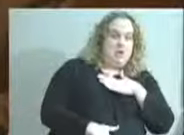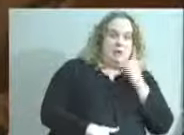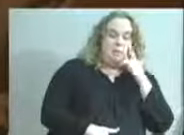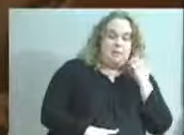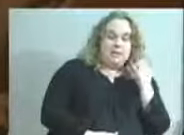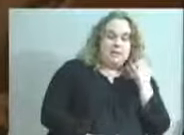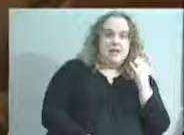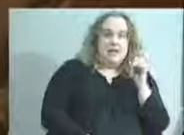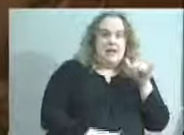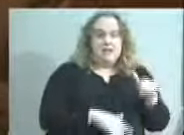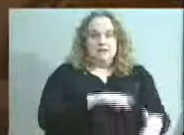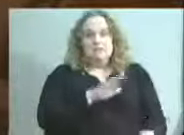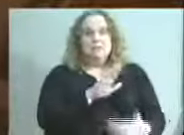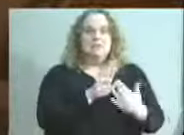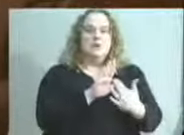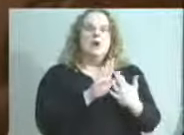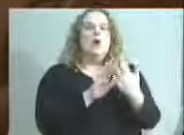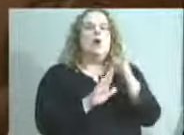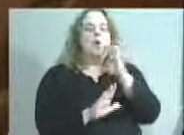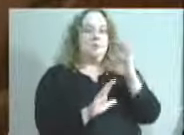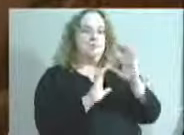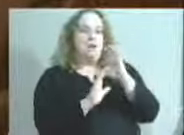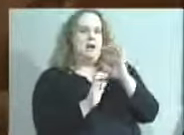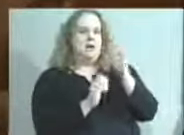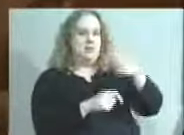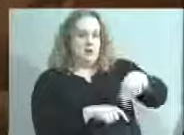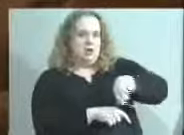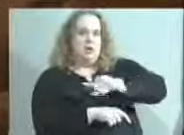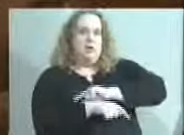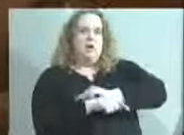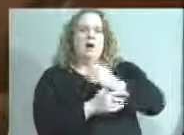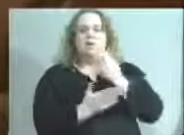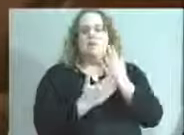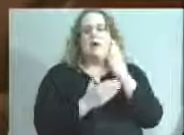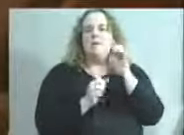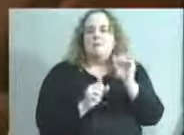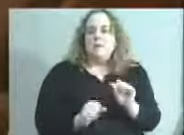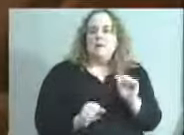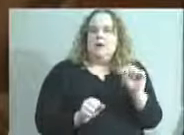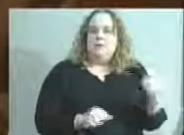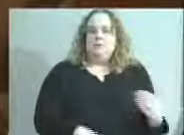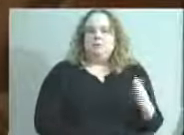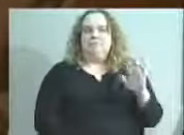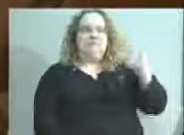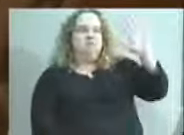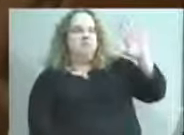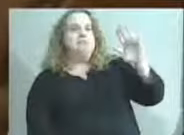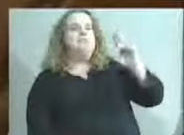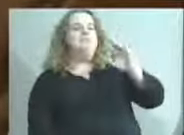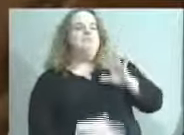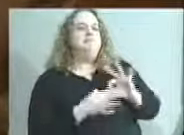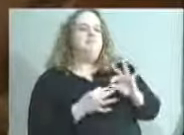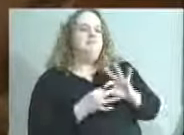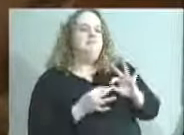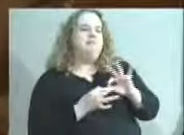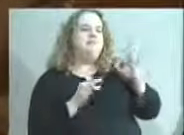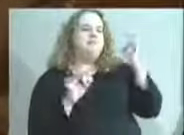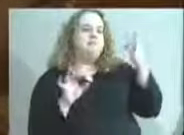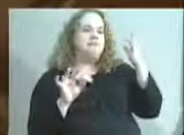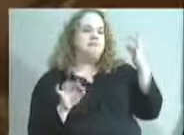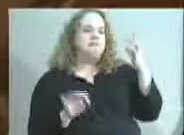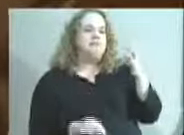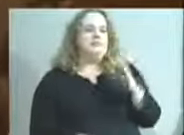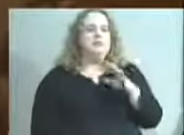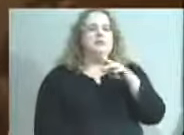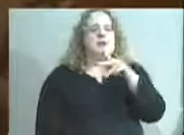patterns. So when that comes up, we'll communicate with you all so perhaps you can bring your constituent voices to bear on that. And as it relates to putting somebody in the planning and zoning,